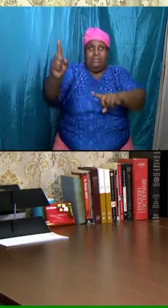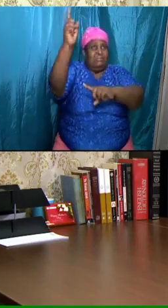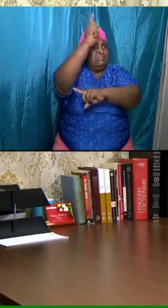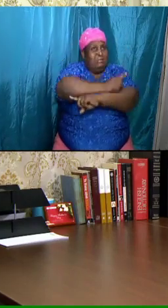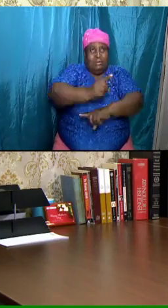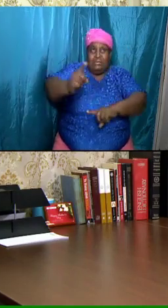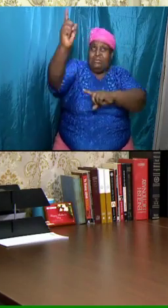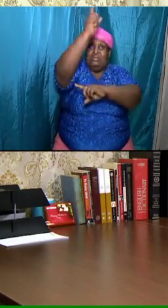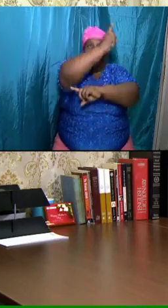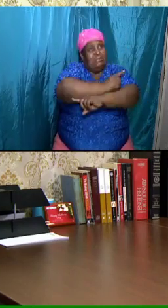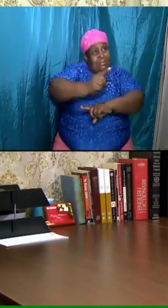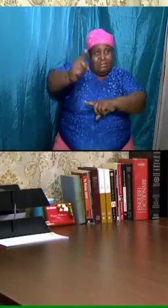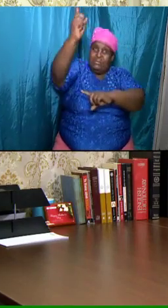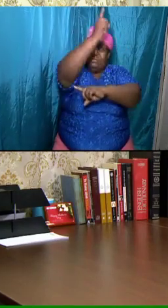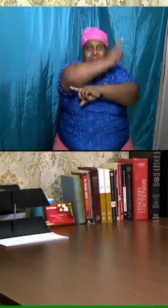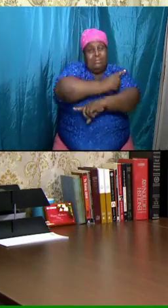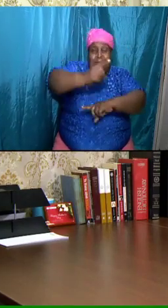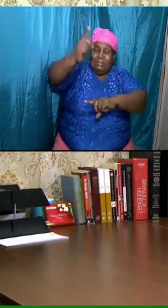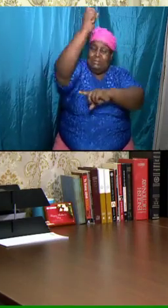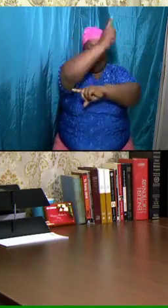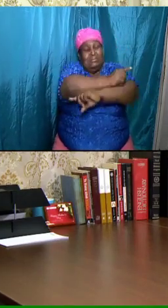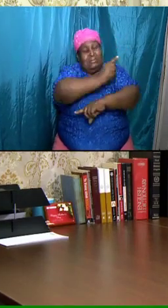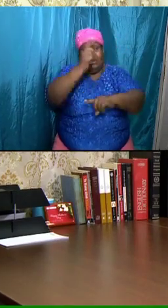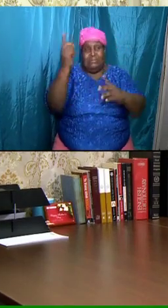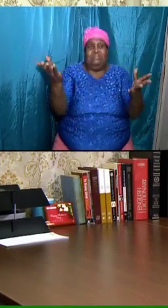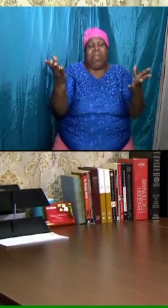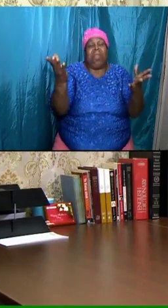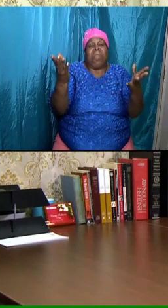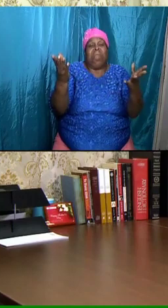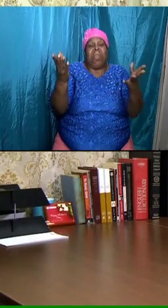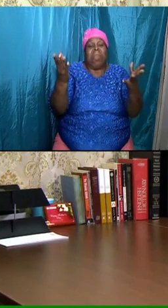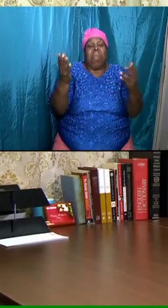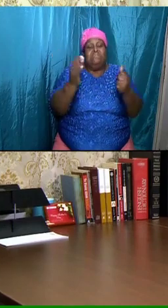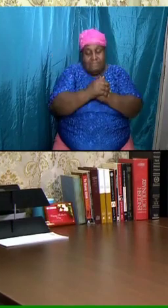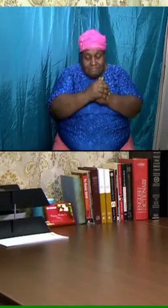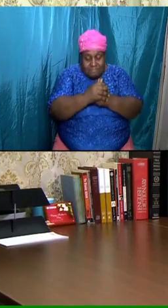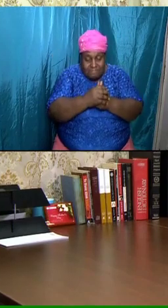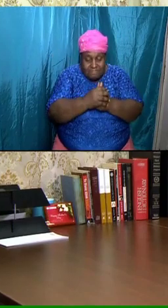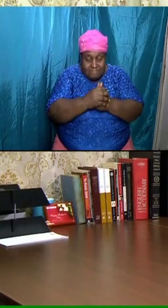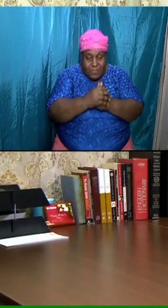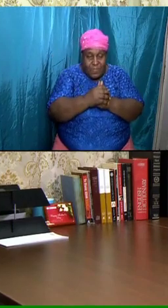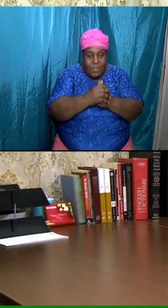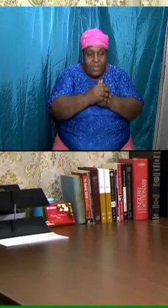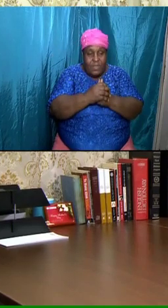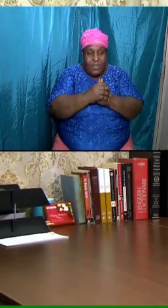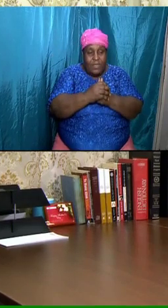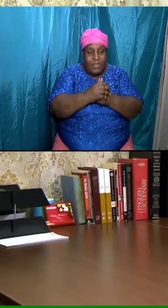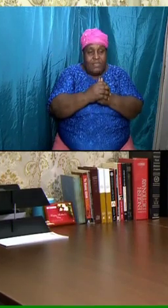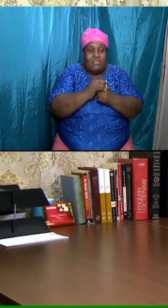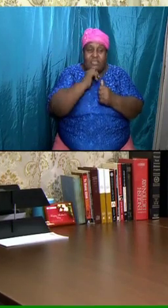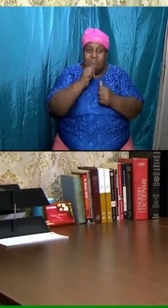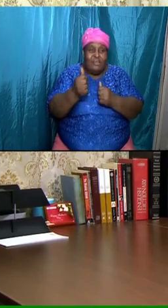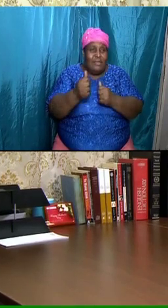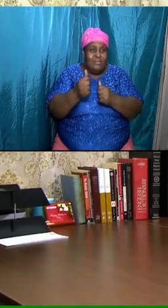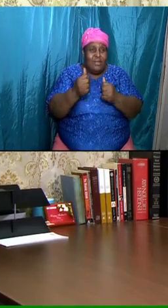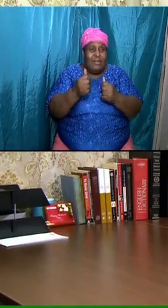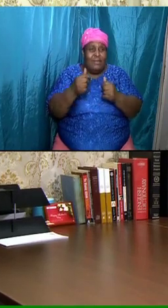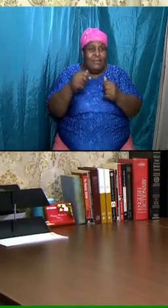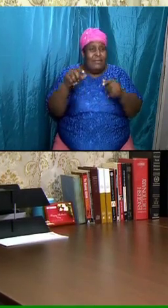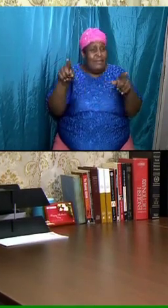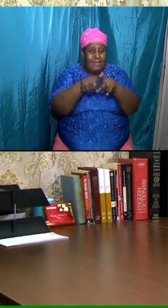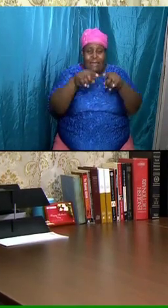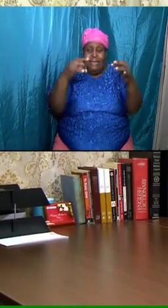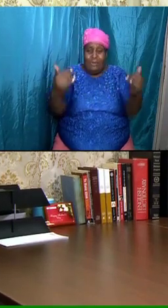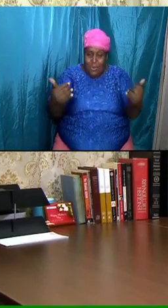here in the western world after we have the ceremony we're going to take us three hours and then it is all over it